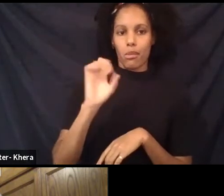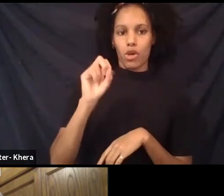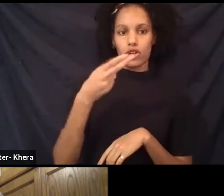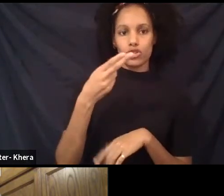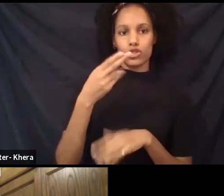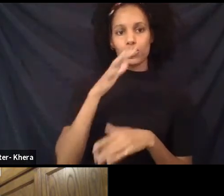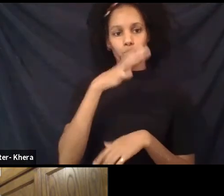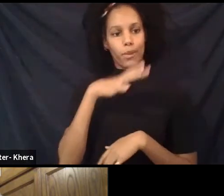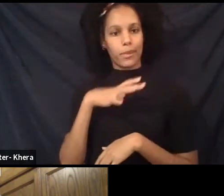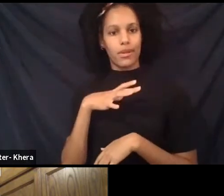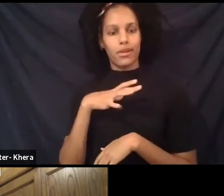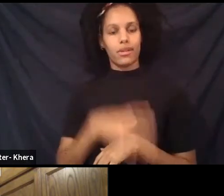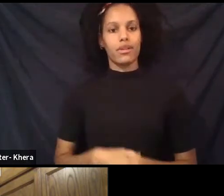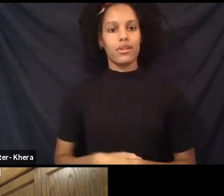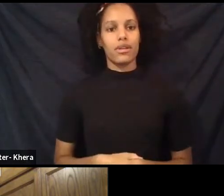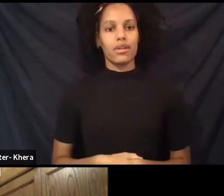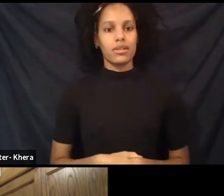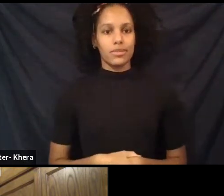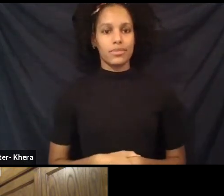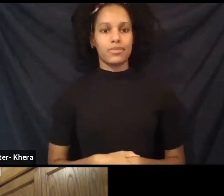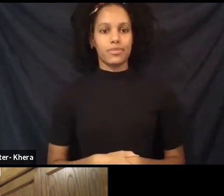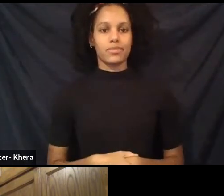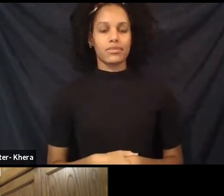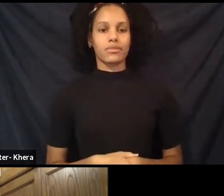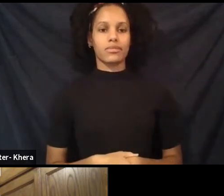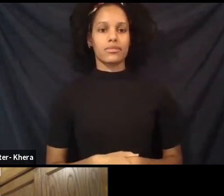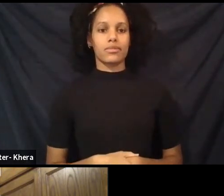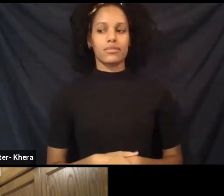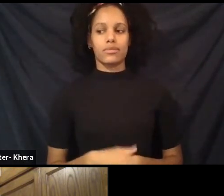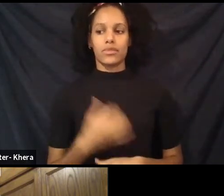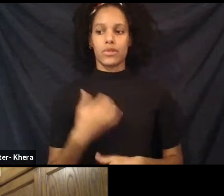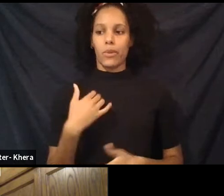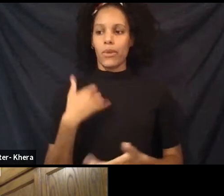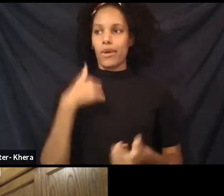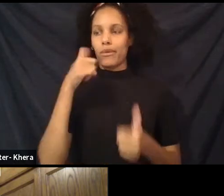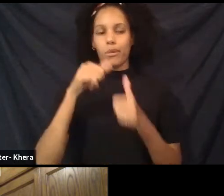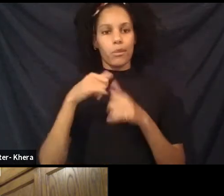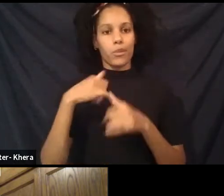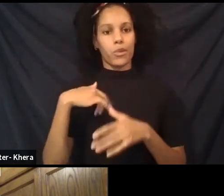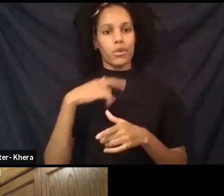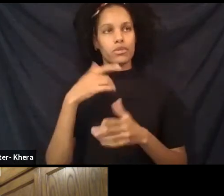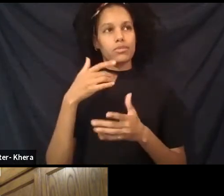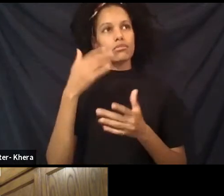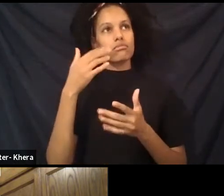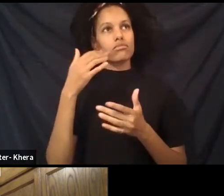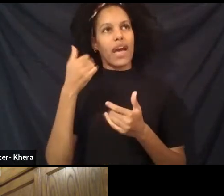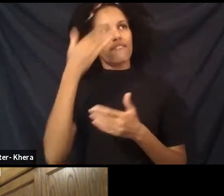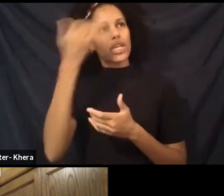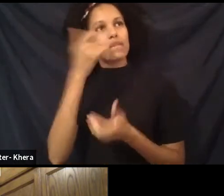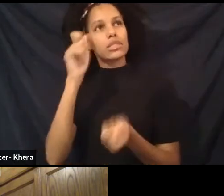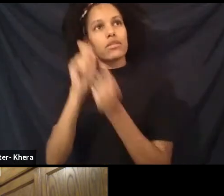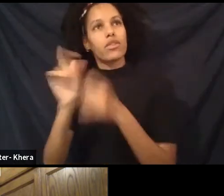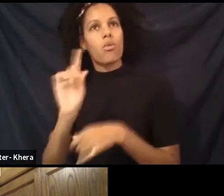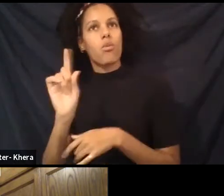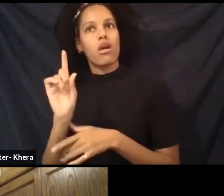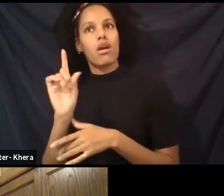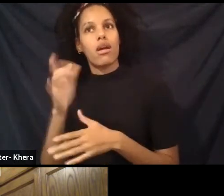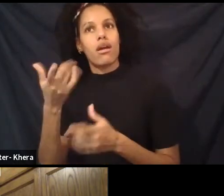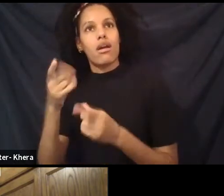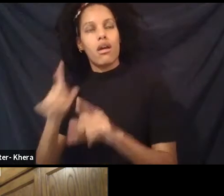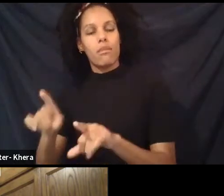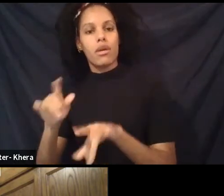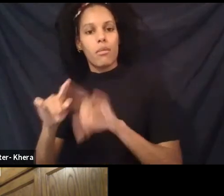I was, I just remember, I was, I forget where we were, though, but I remember the time.